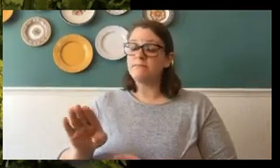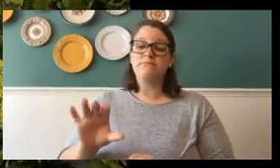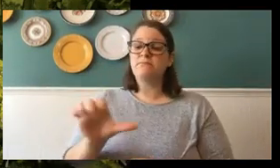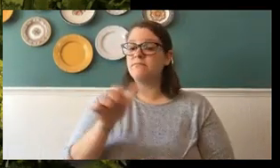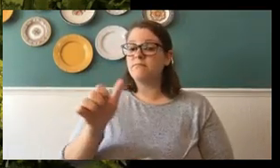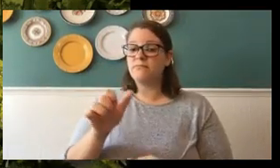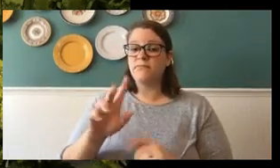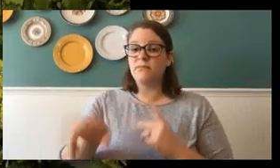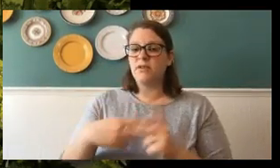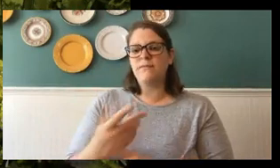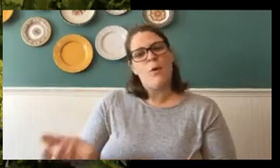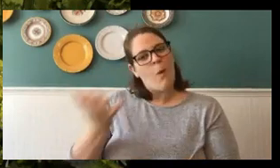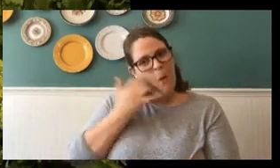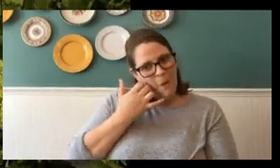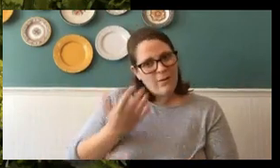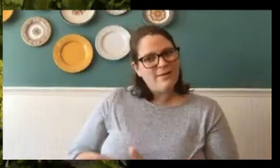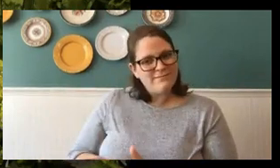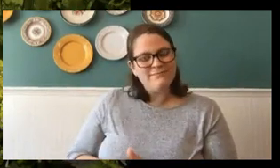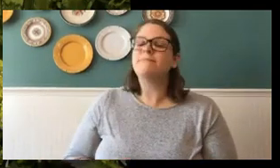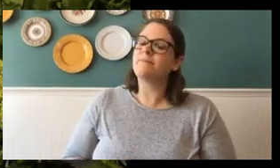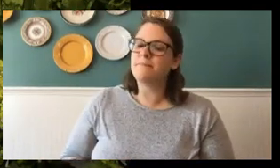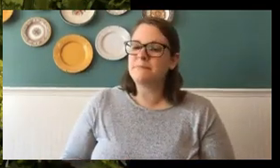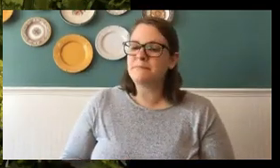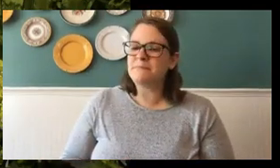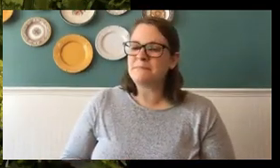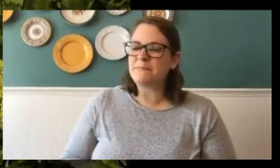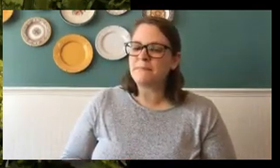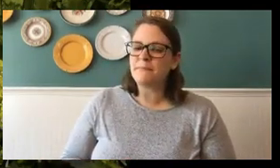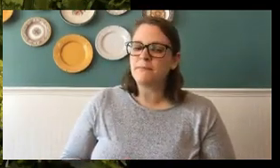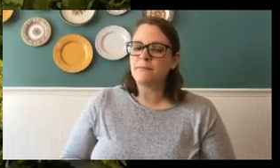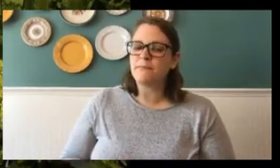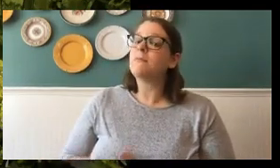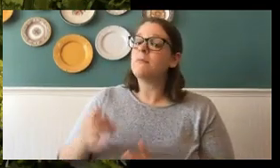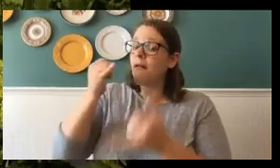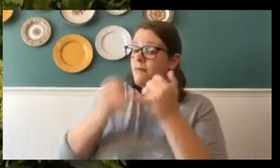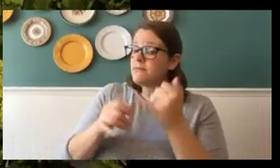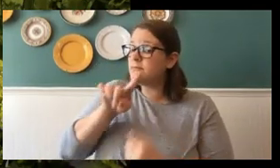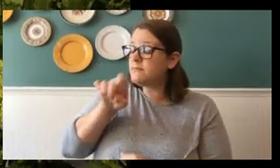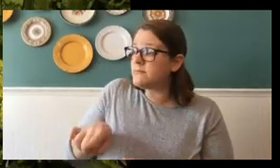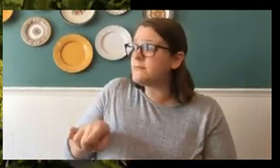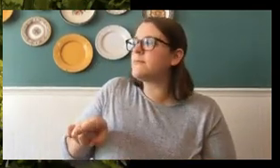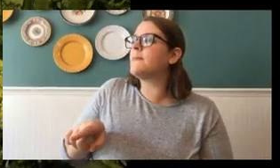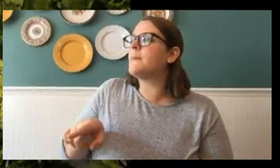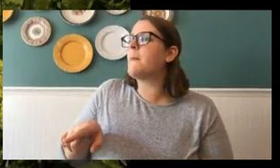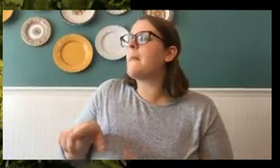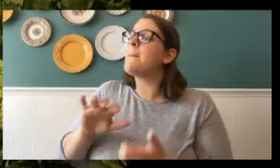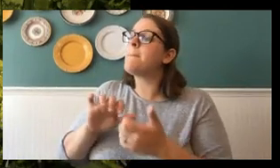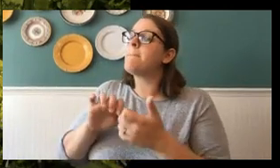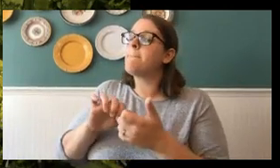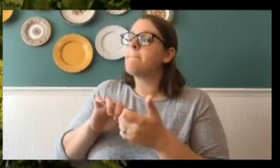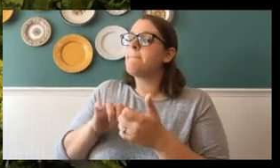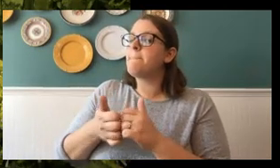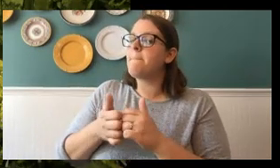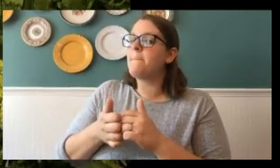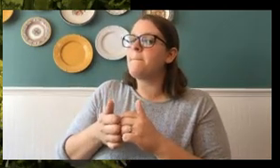out there for more questions. Phone us. And so the last question is, how can they experience